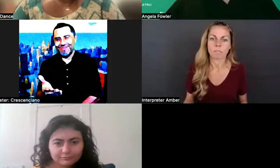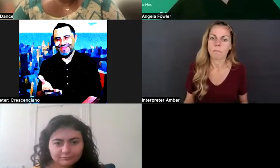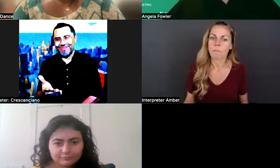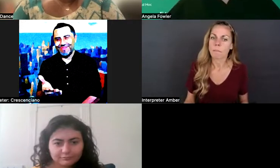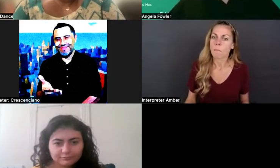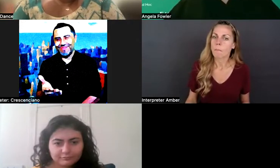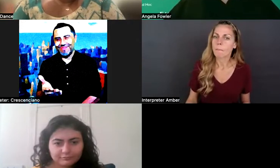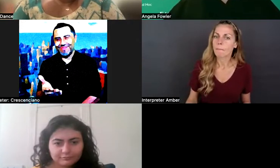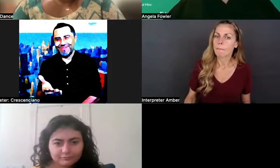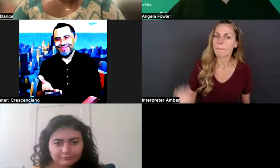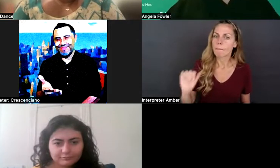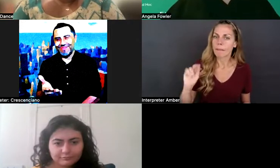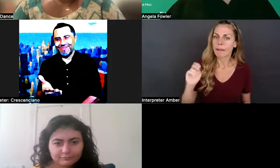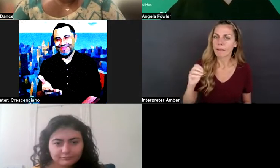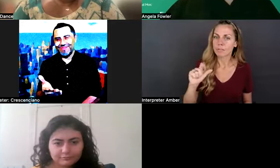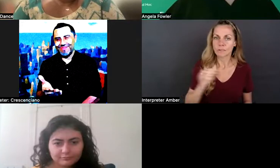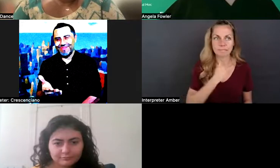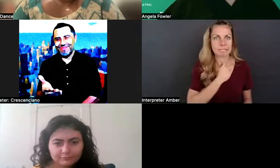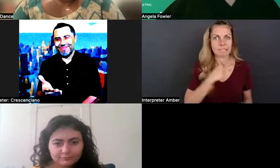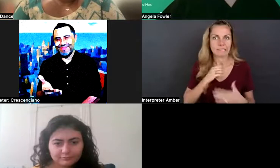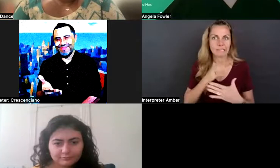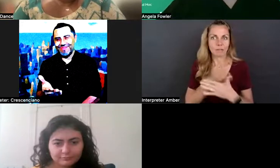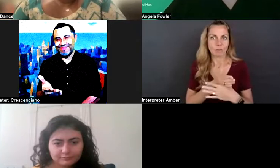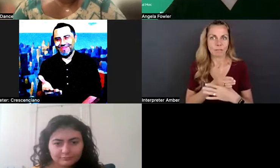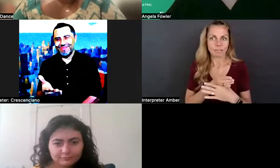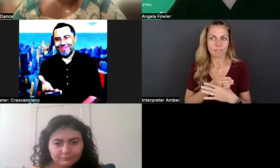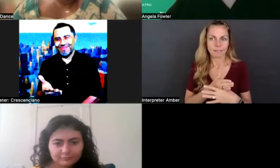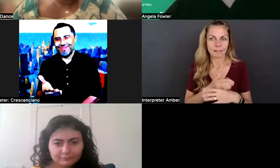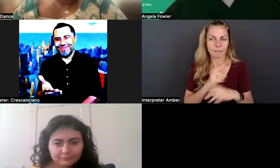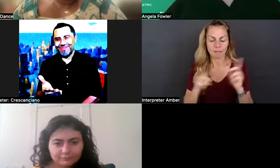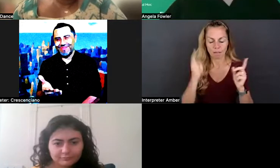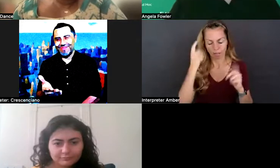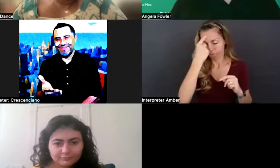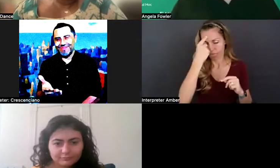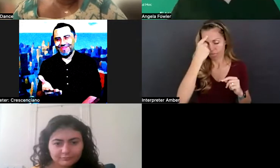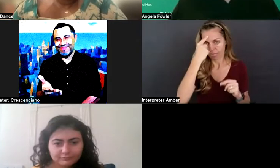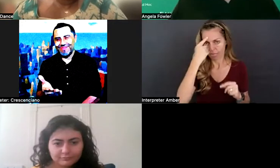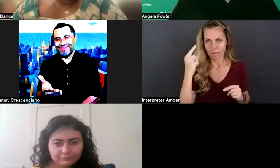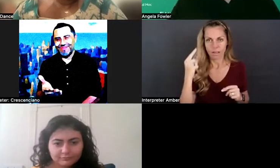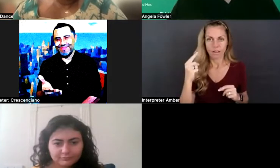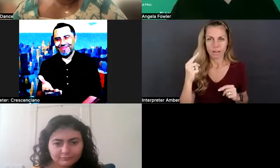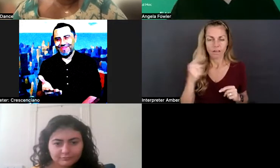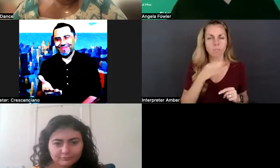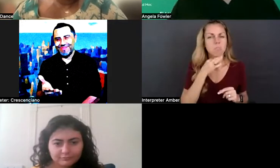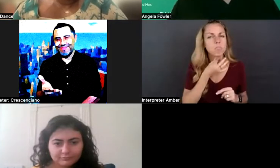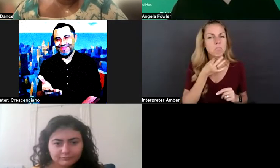Sorry, sorry for interrupting, but I, I, this is at the forefront of my mind. Can you